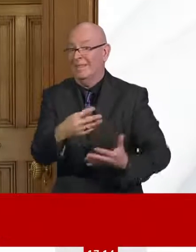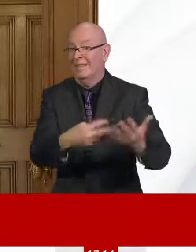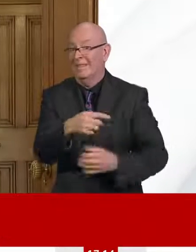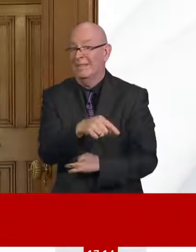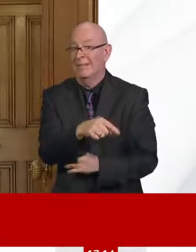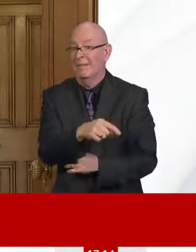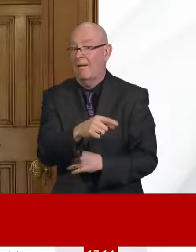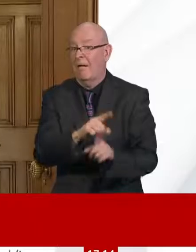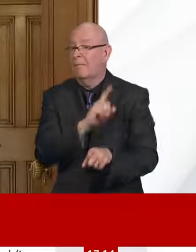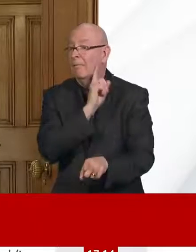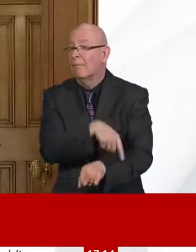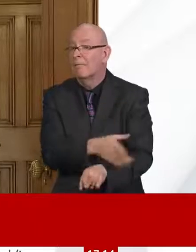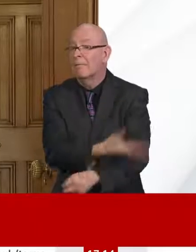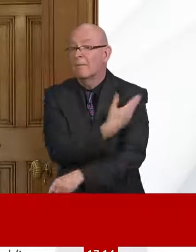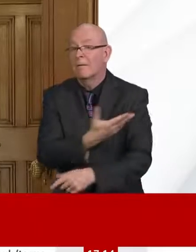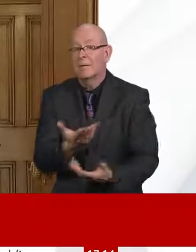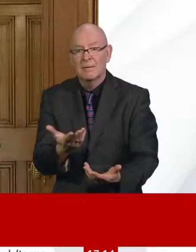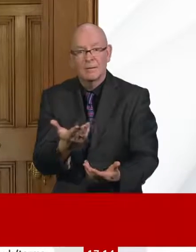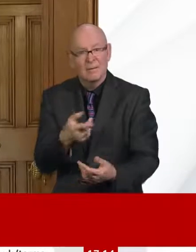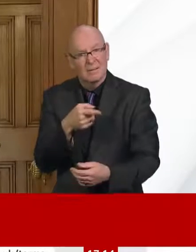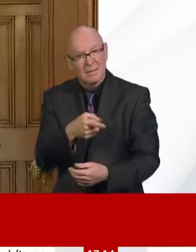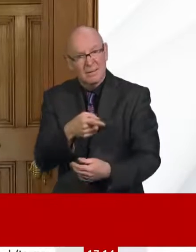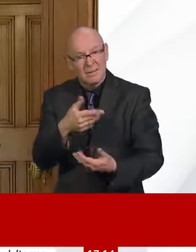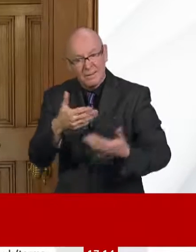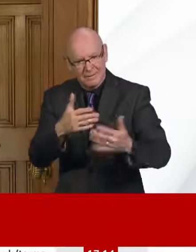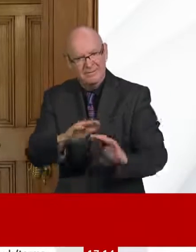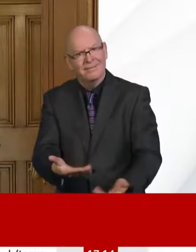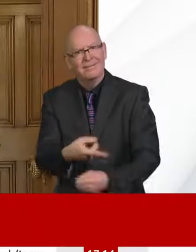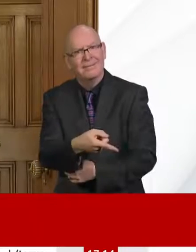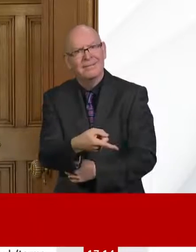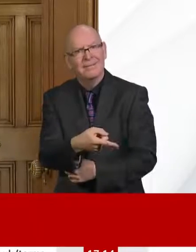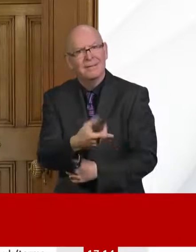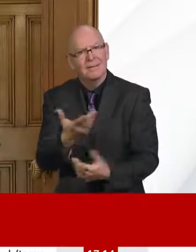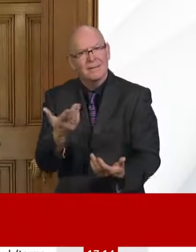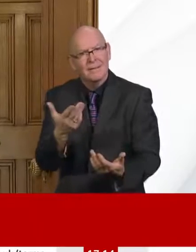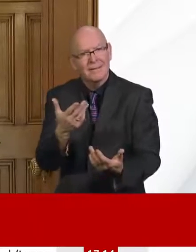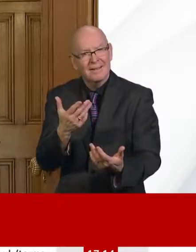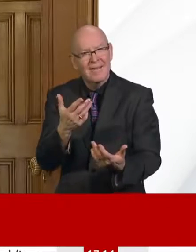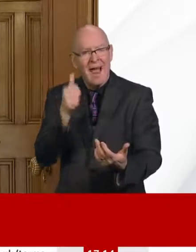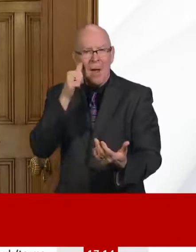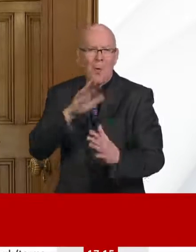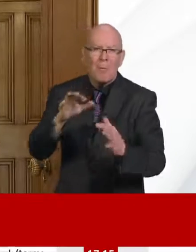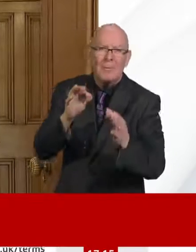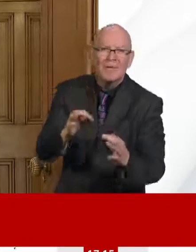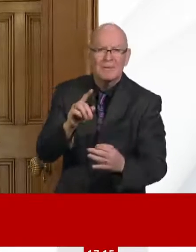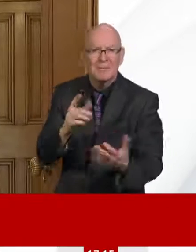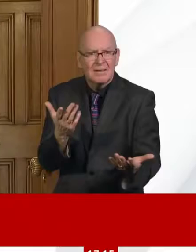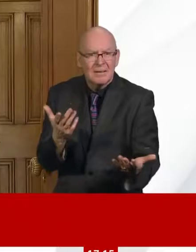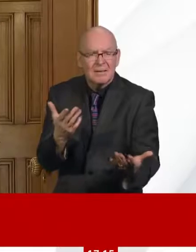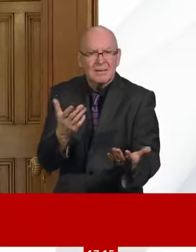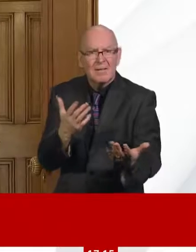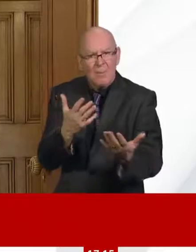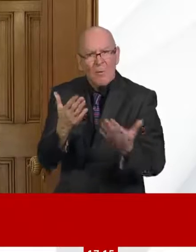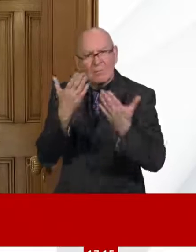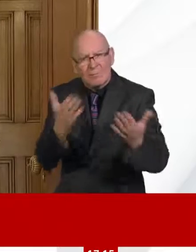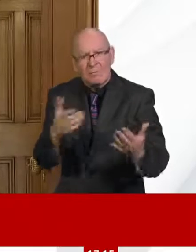people in them, whether it's the people looking after them, you've absolutely not been forgotten. And there's an enormous amount of focus, whether it's at the NHS, whether it's at Public